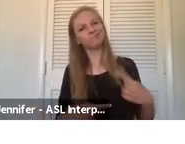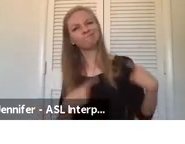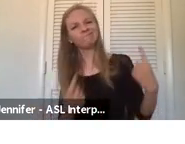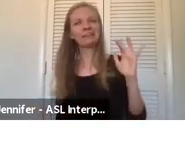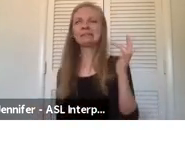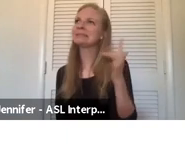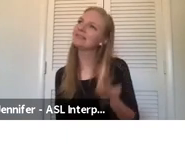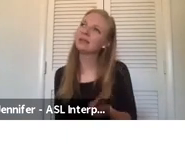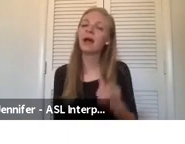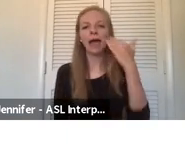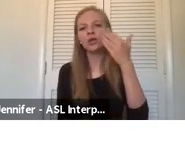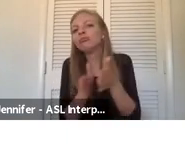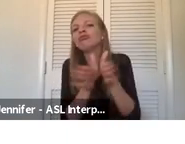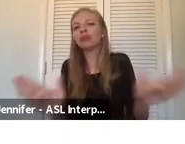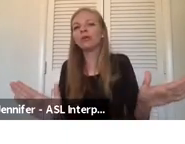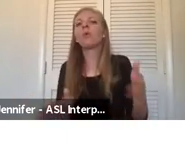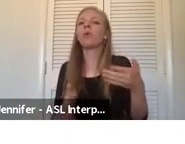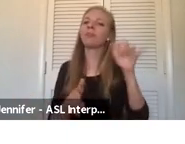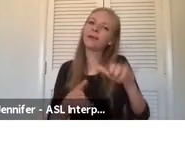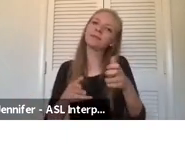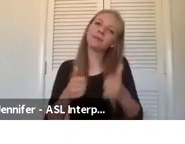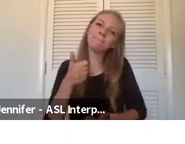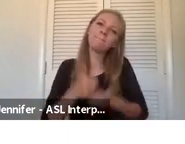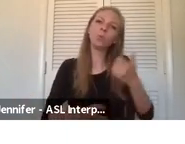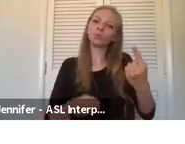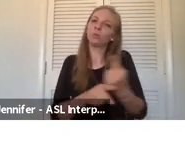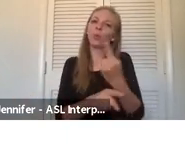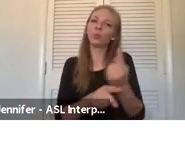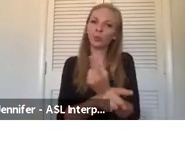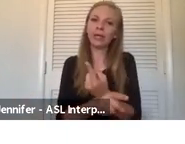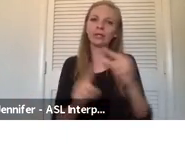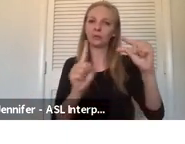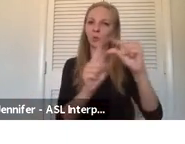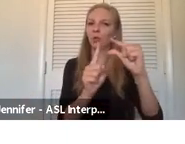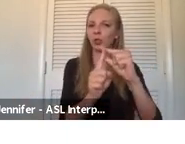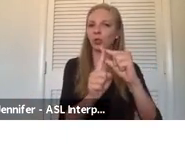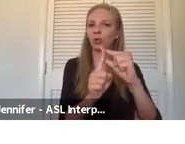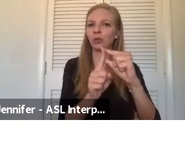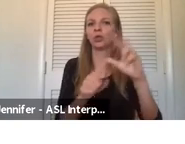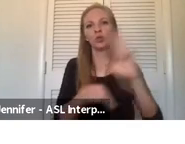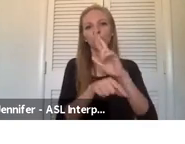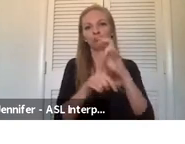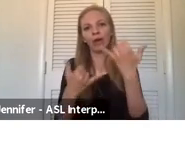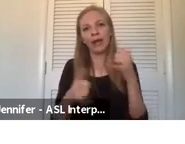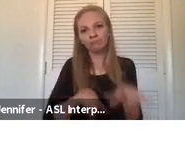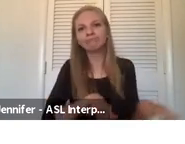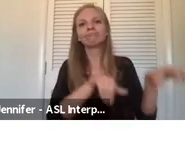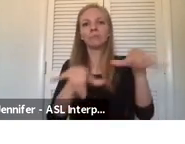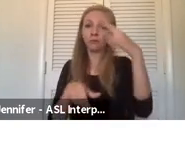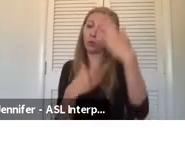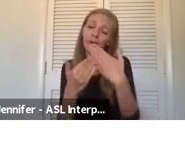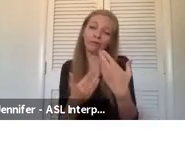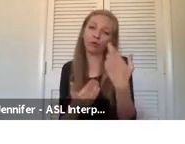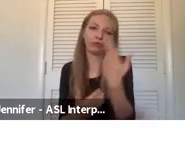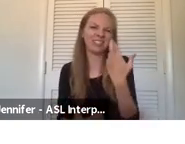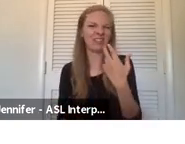general, I know that that's the most, uh, appropriate terminology that's used right now for whatever reason. It